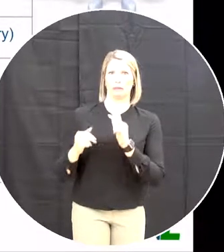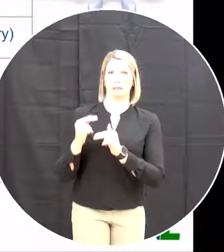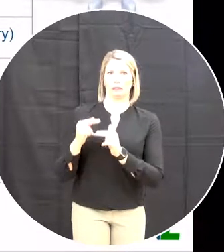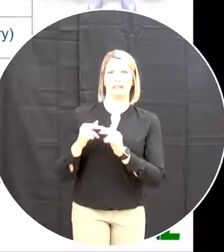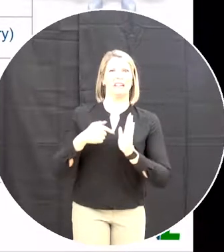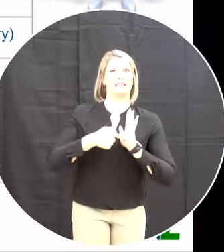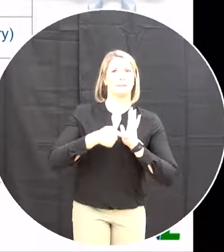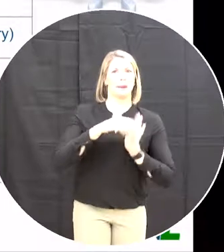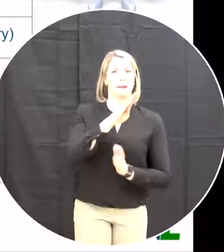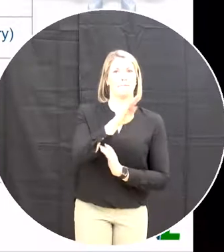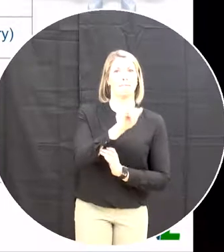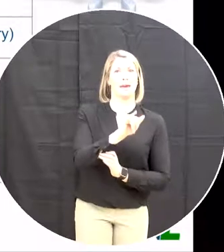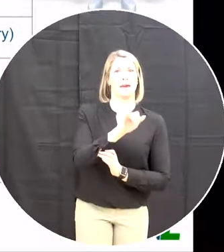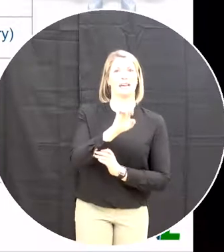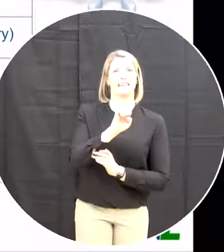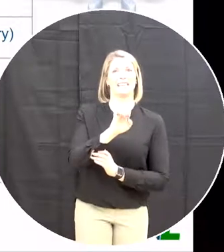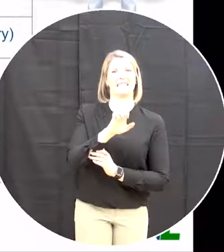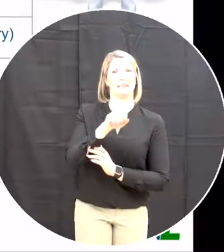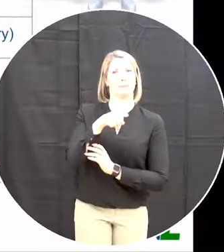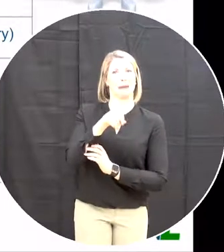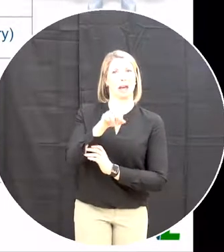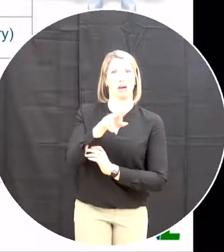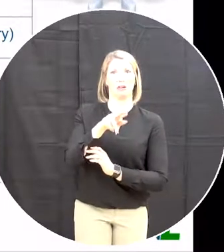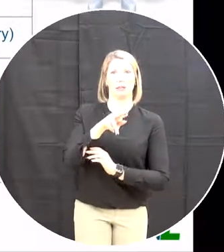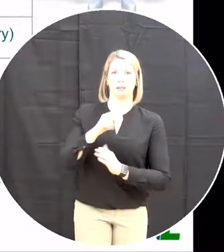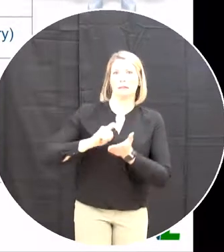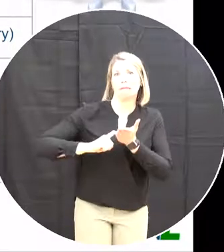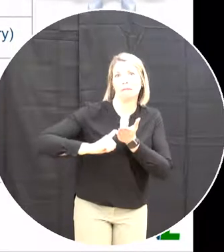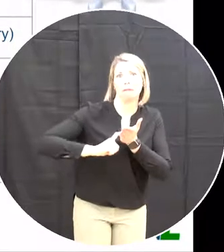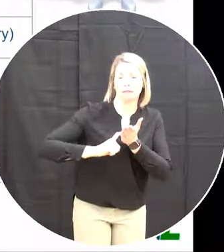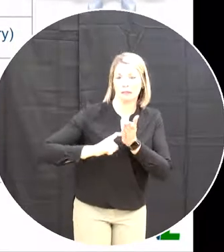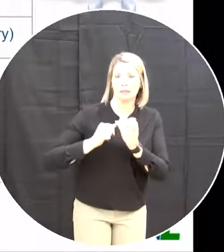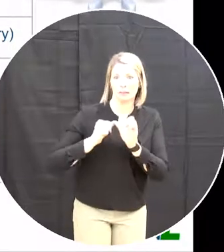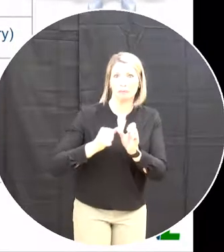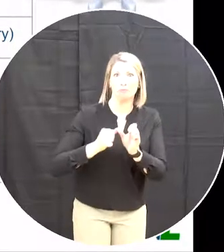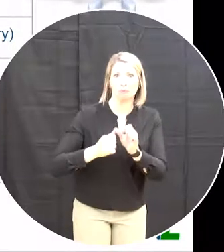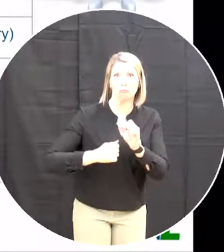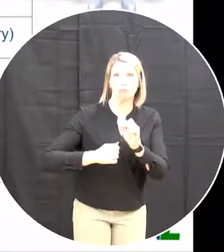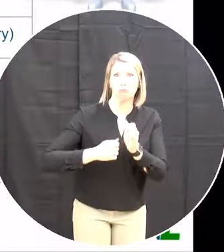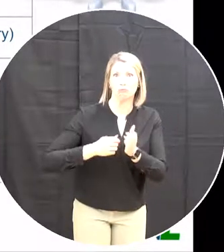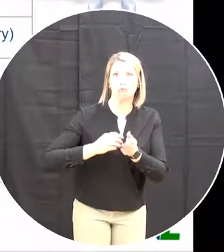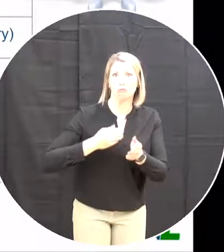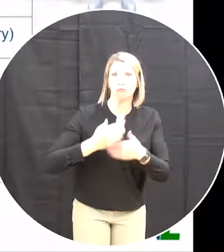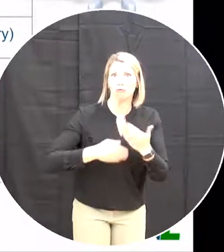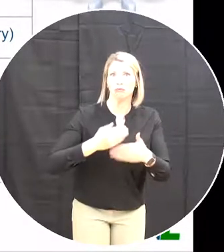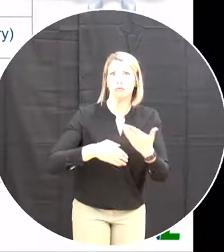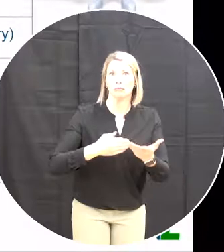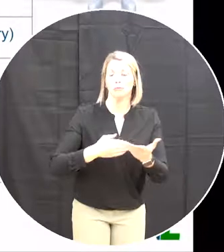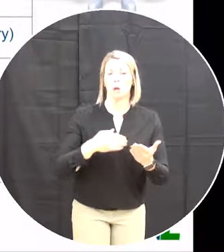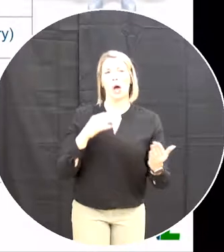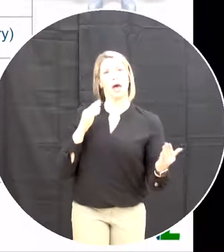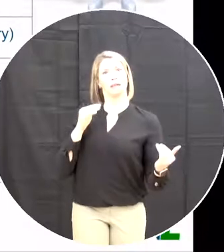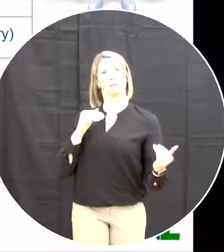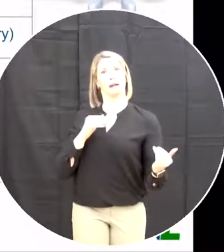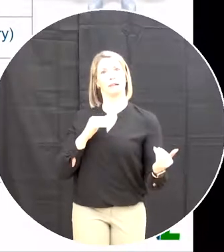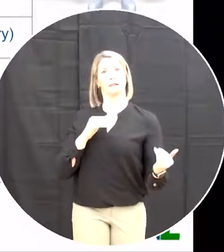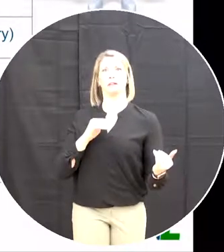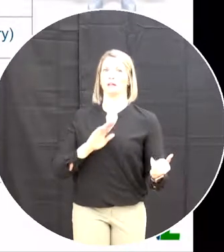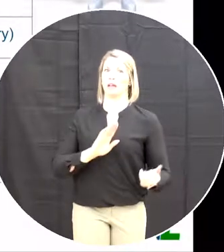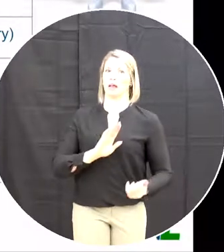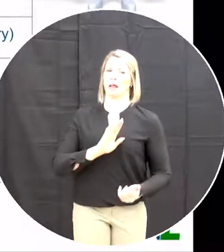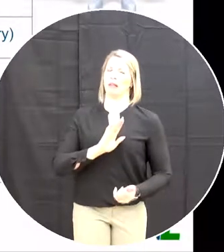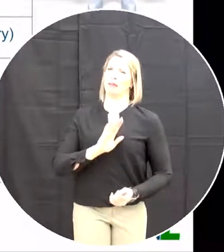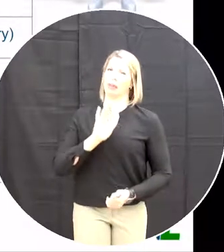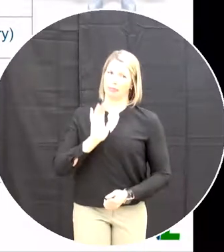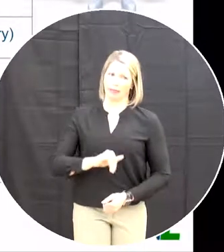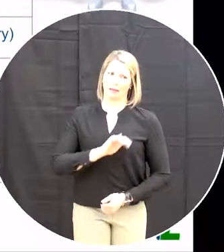Work is ongoing And we're expecting that school Which was so terribly destroyed a number of